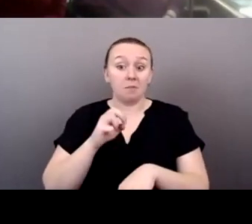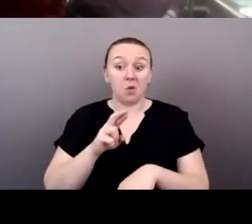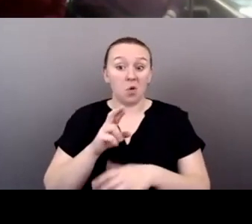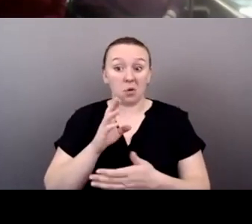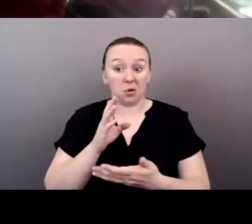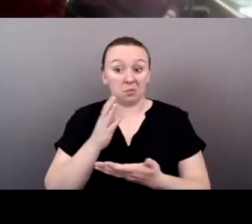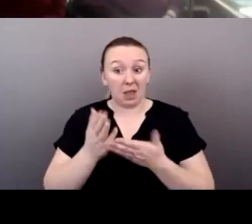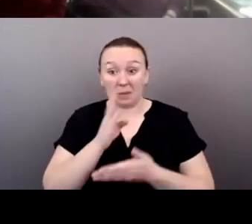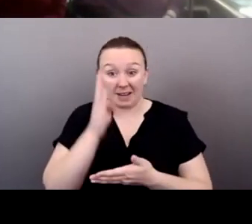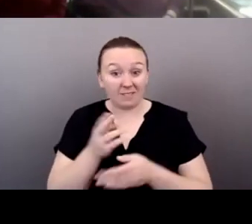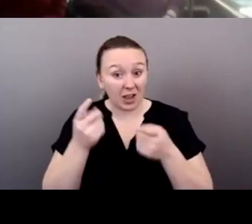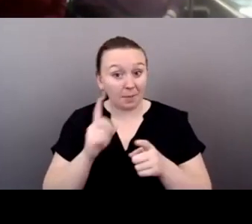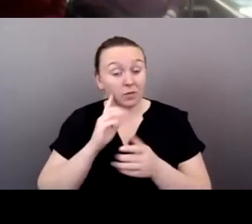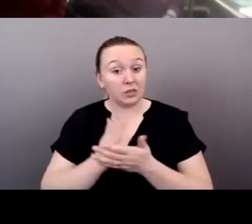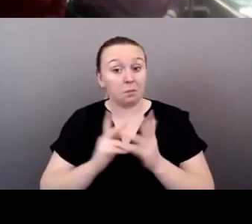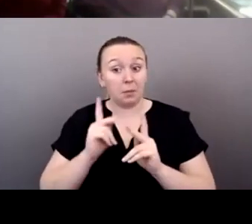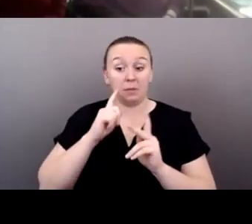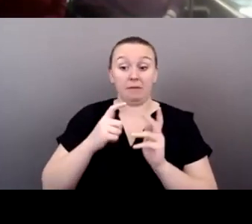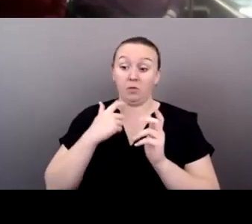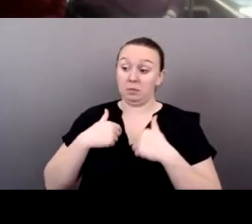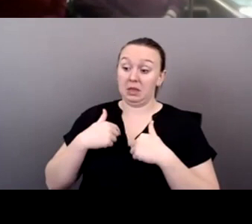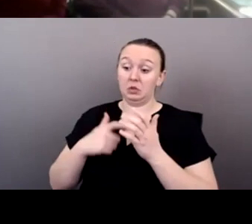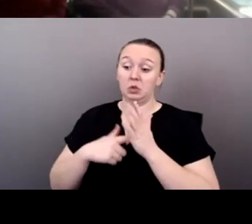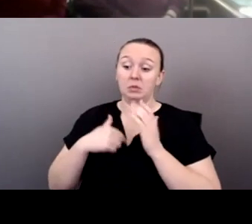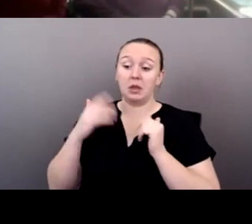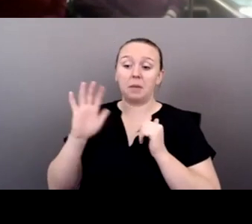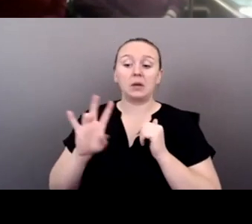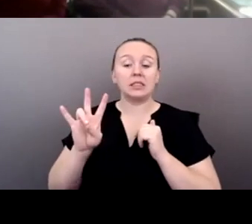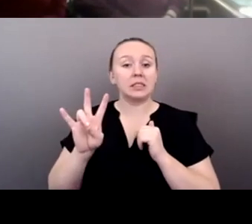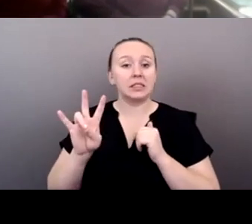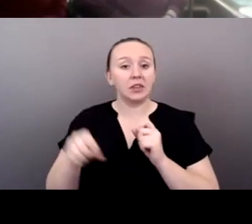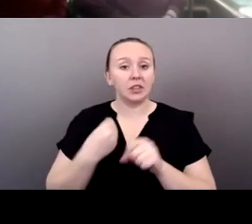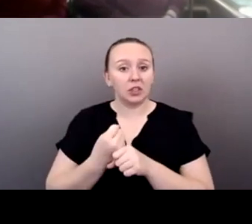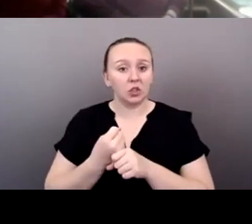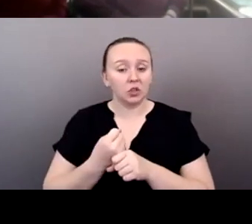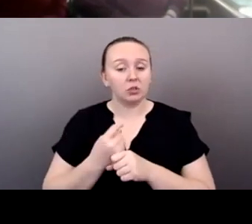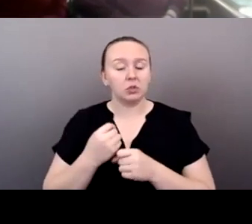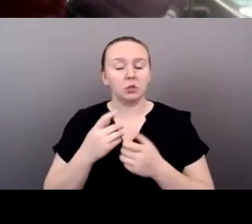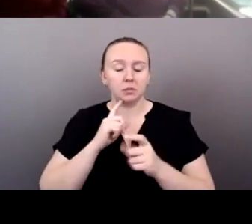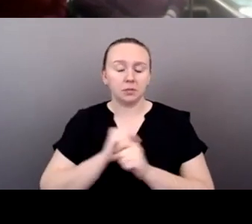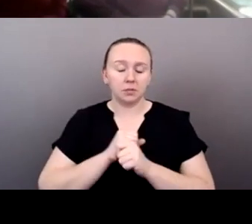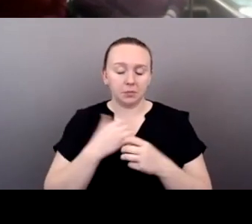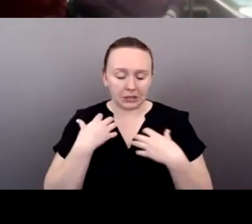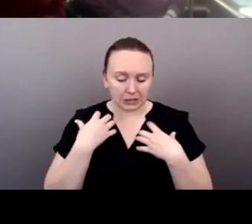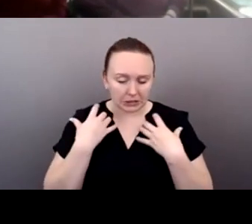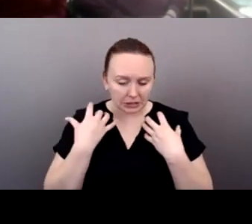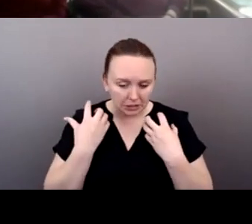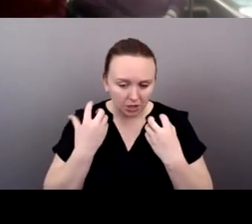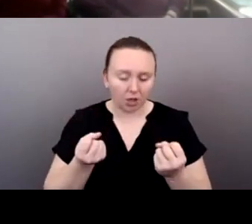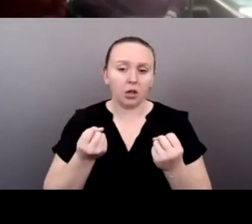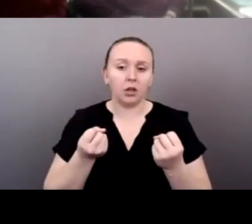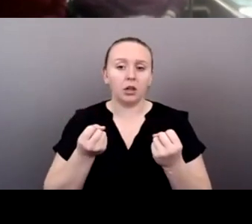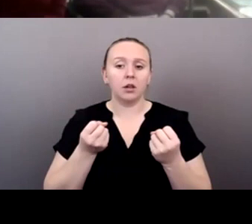for some people, but it took me probably about seven years to heal from that. And to realize